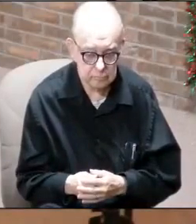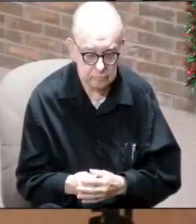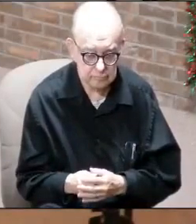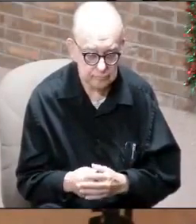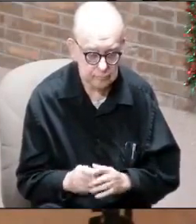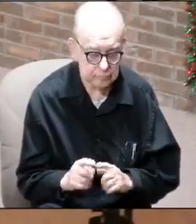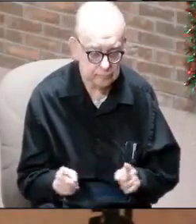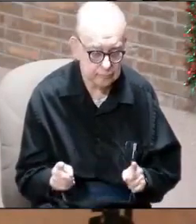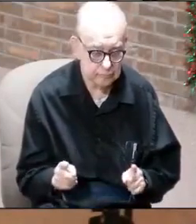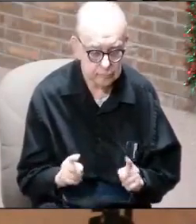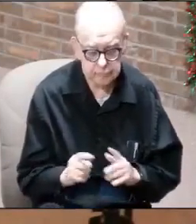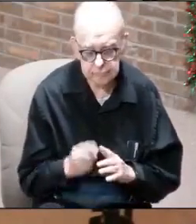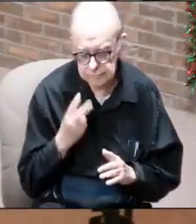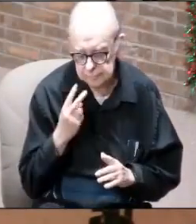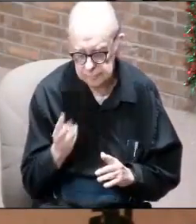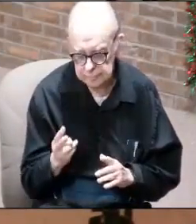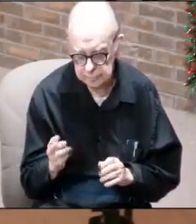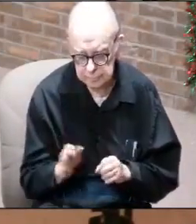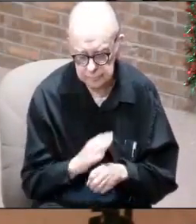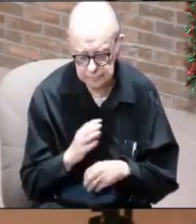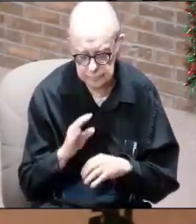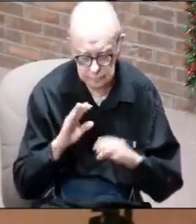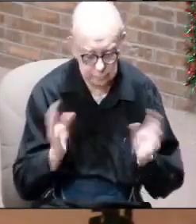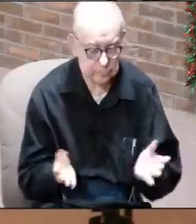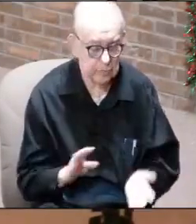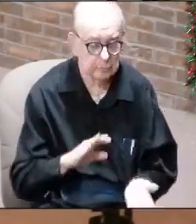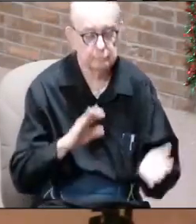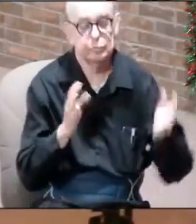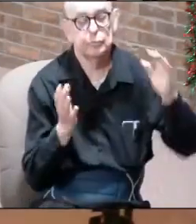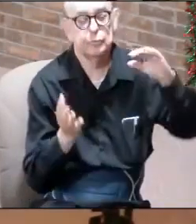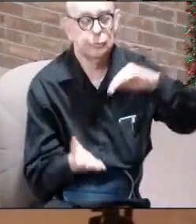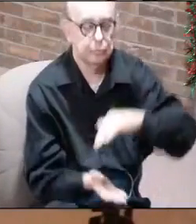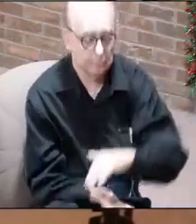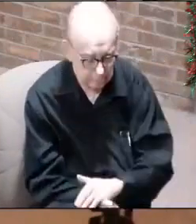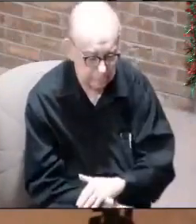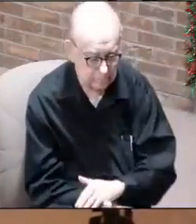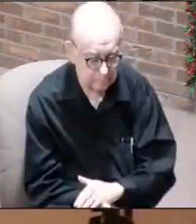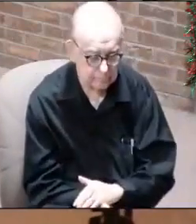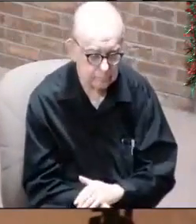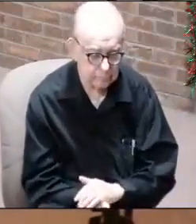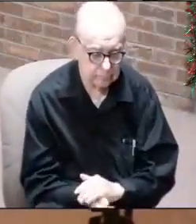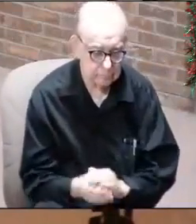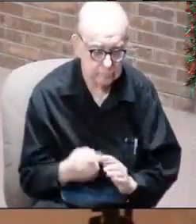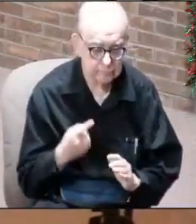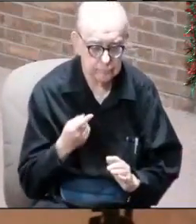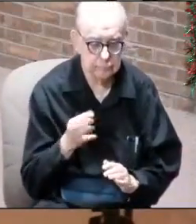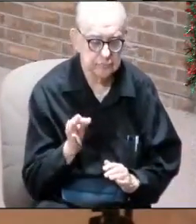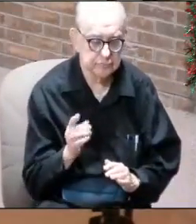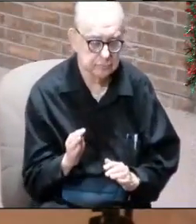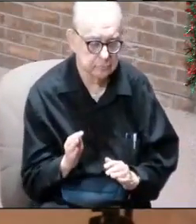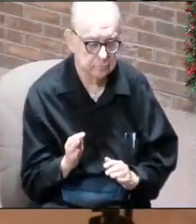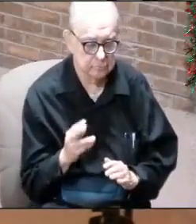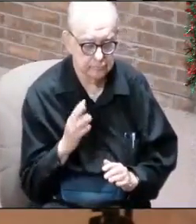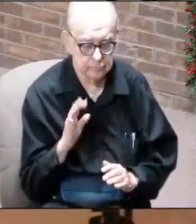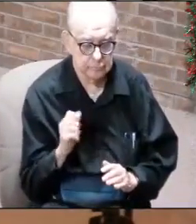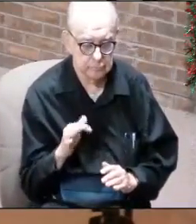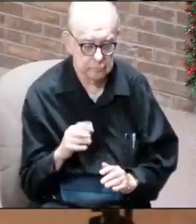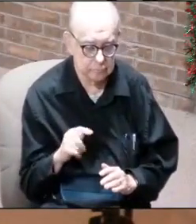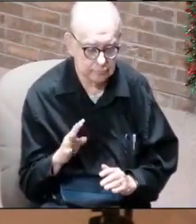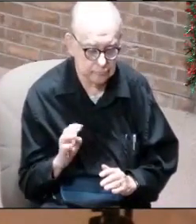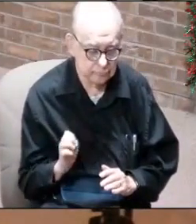But you began to see this whole world turned upside down. Facebook, YouTube,